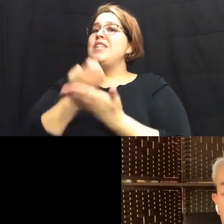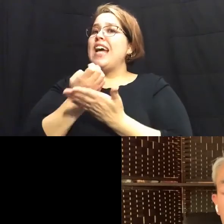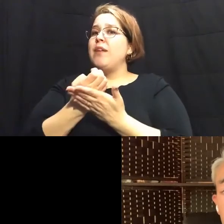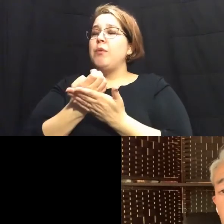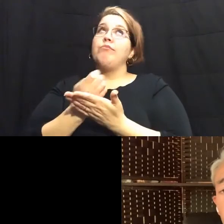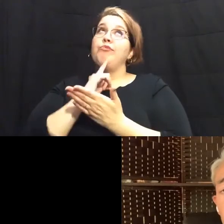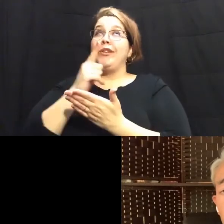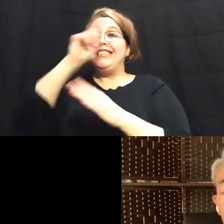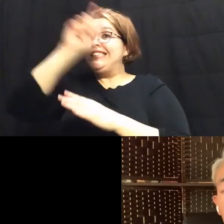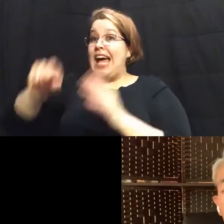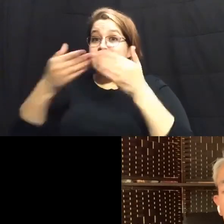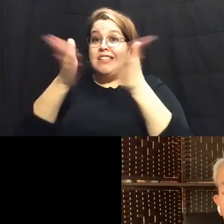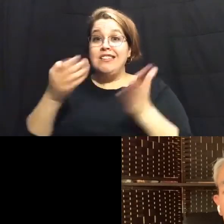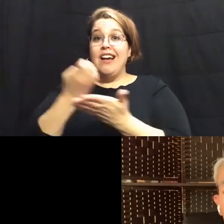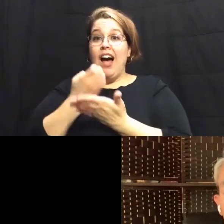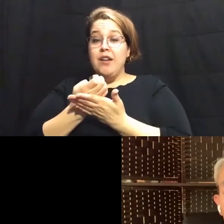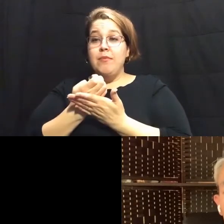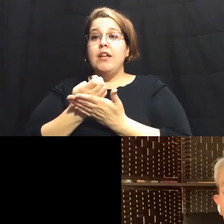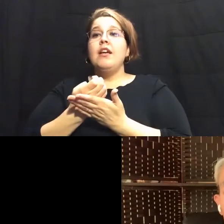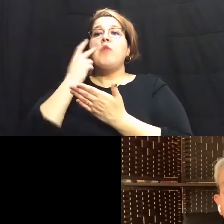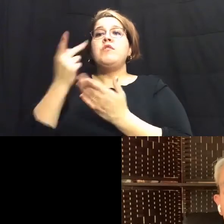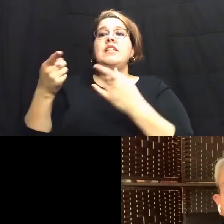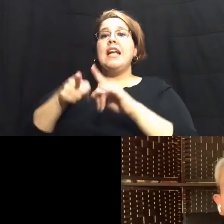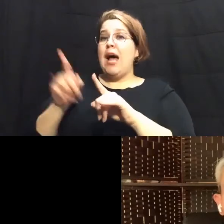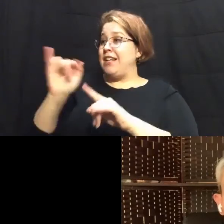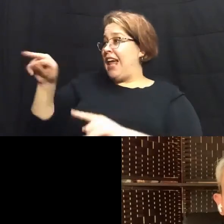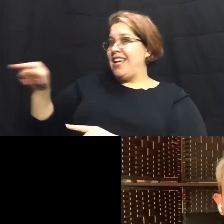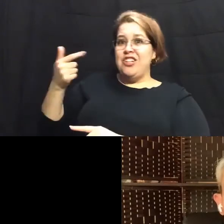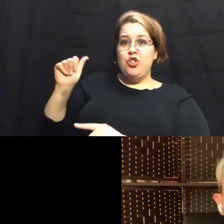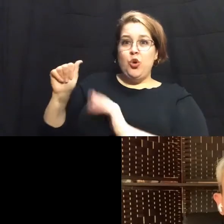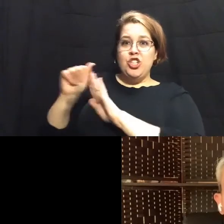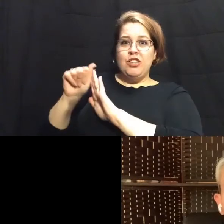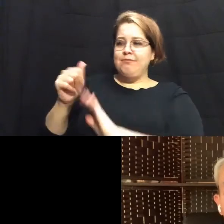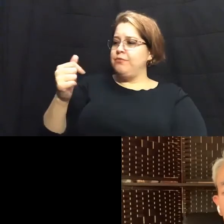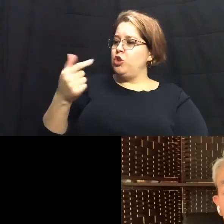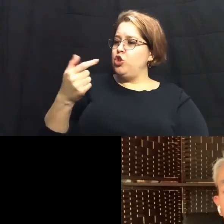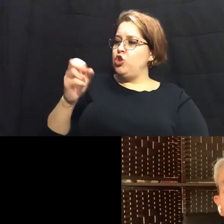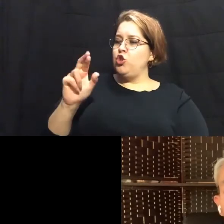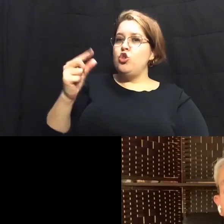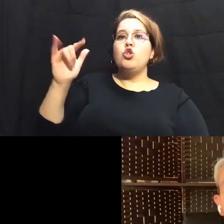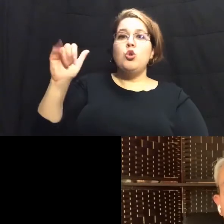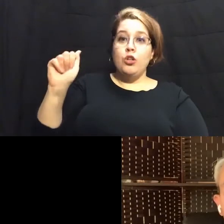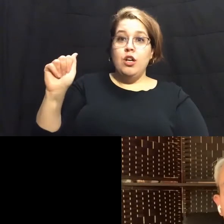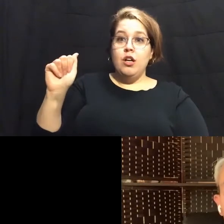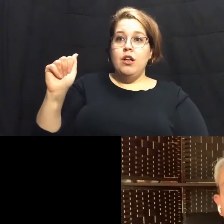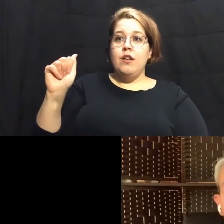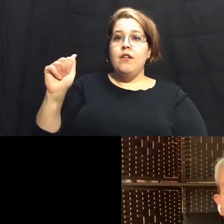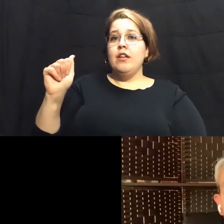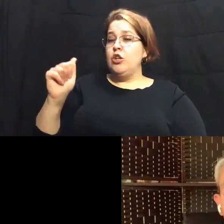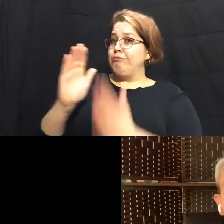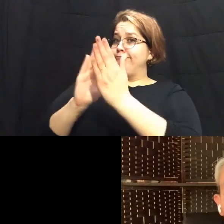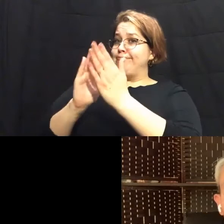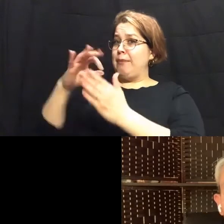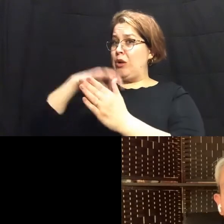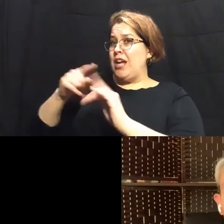economy of texas as we've seen it play out in georgia as well um uh credit to uh the business community in